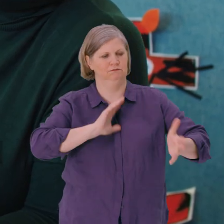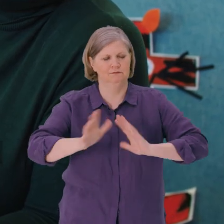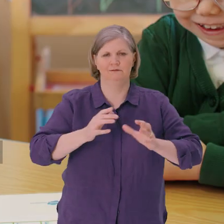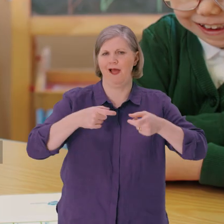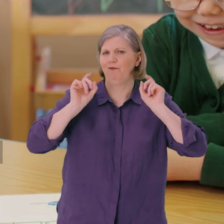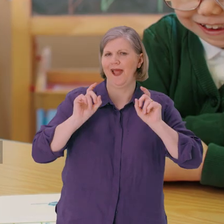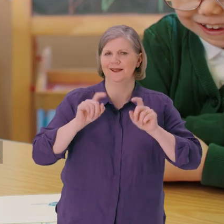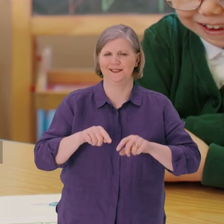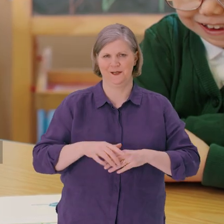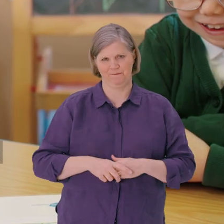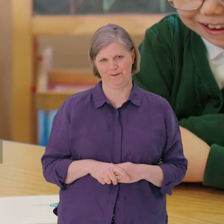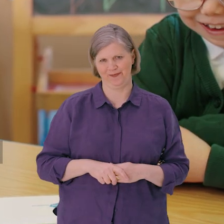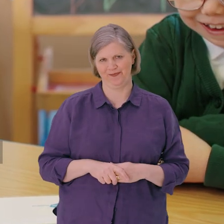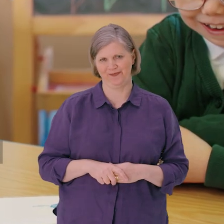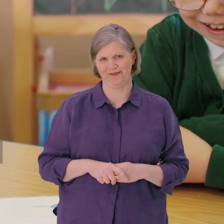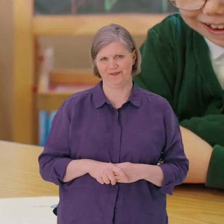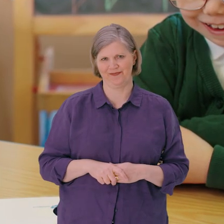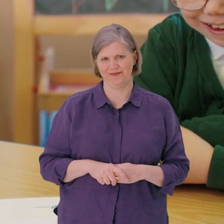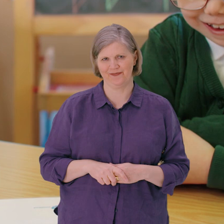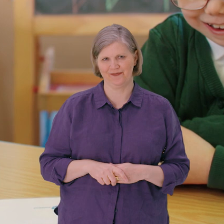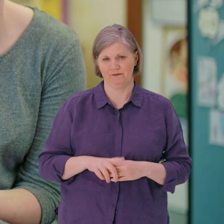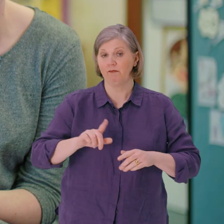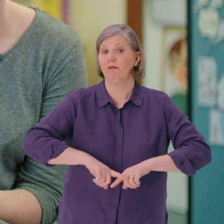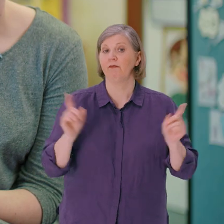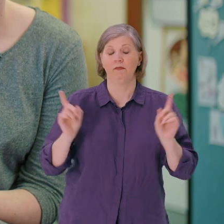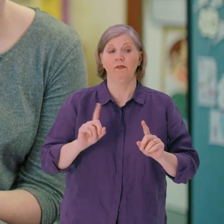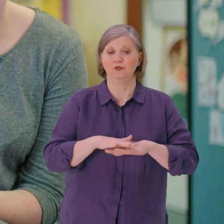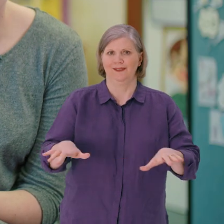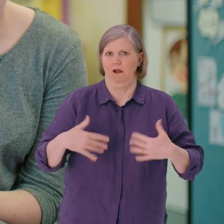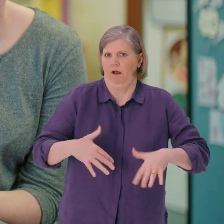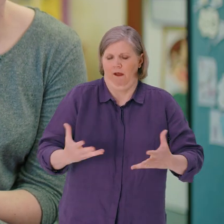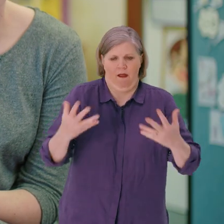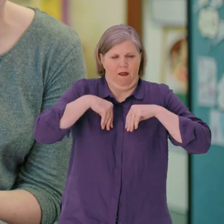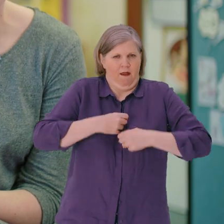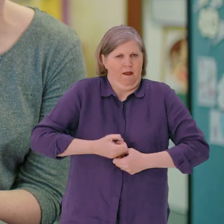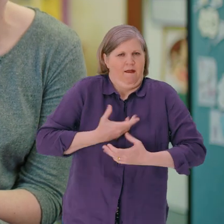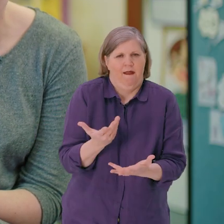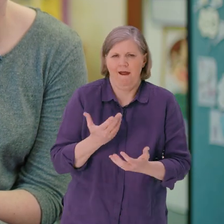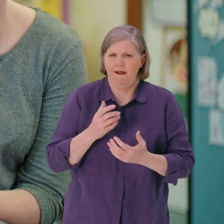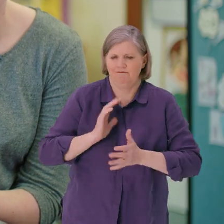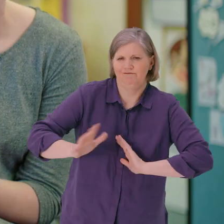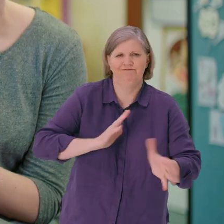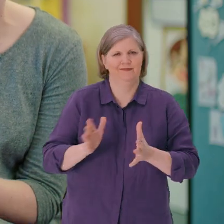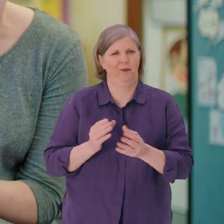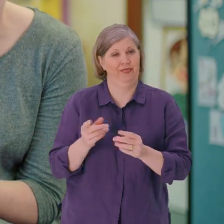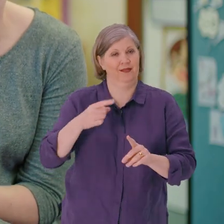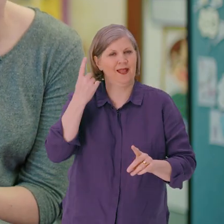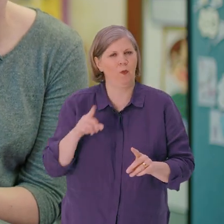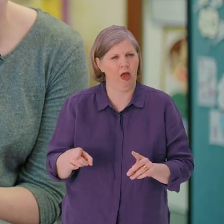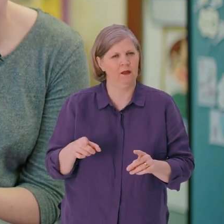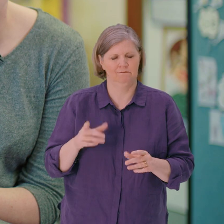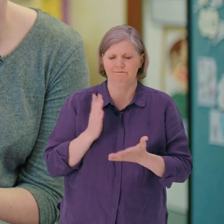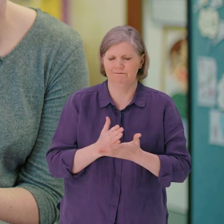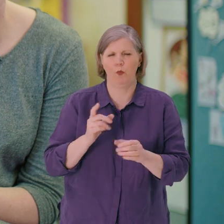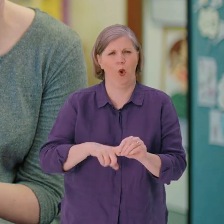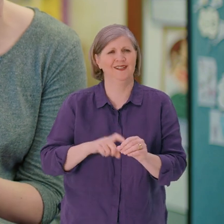somebody who's an adult with hearing aids. The difference is that the children get a real intense blast of